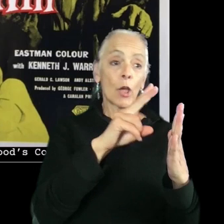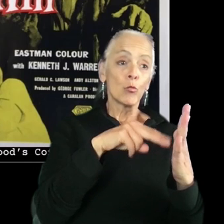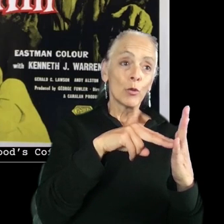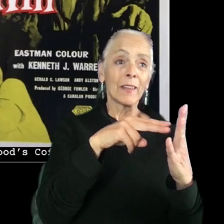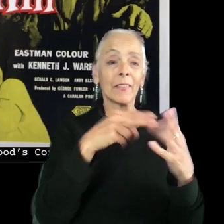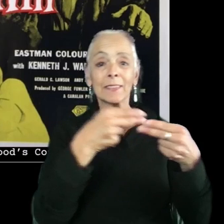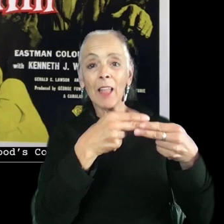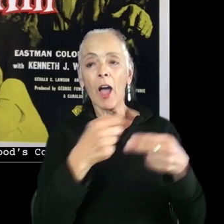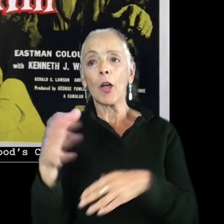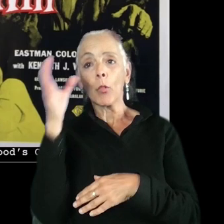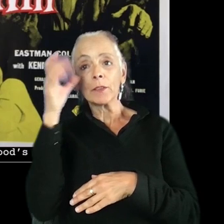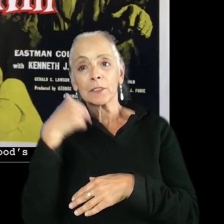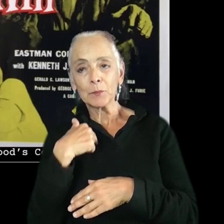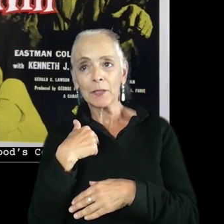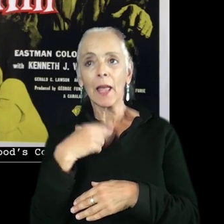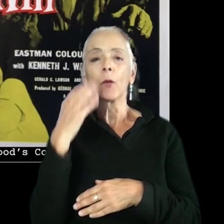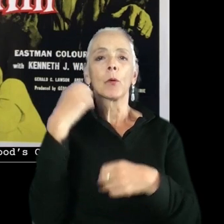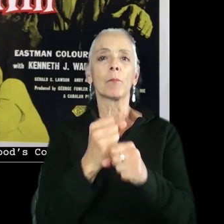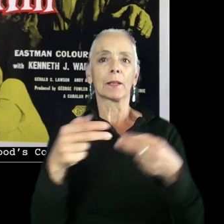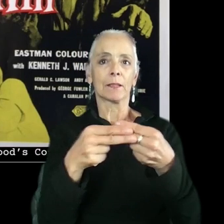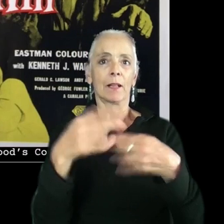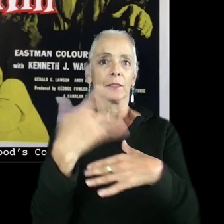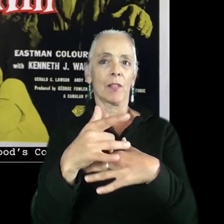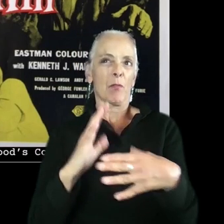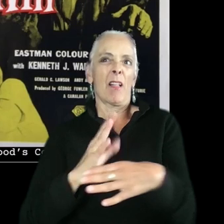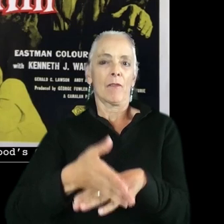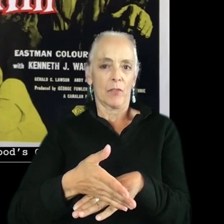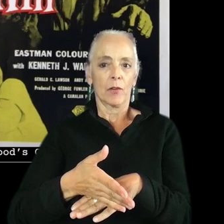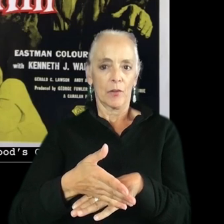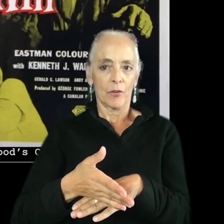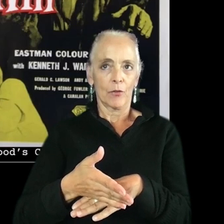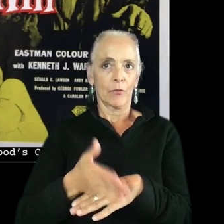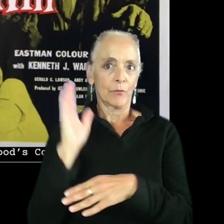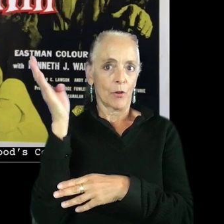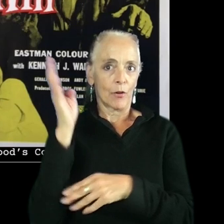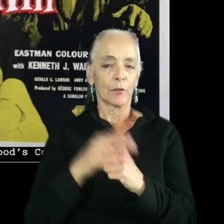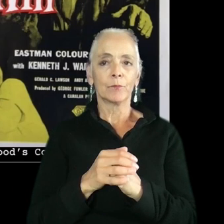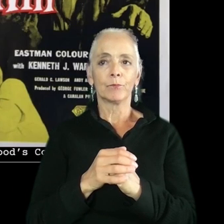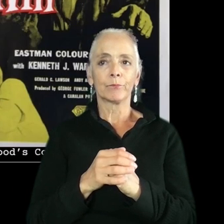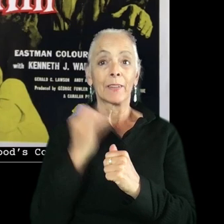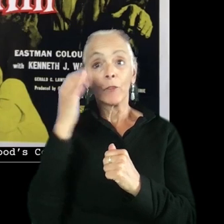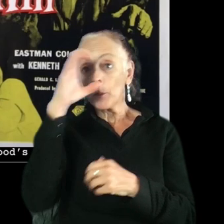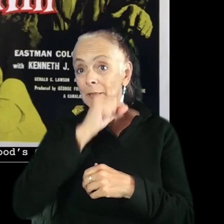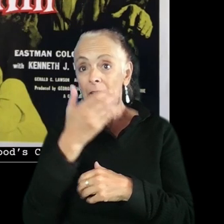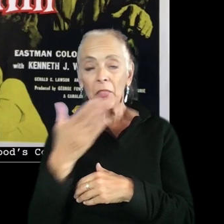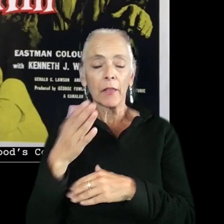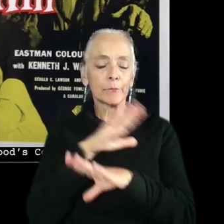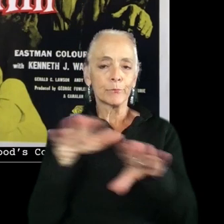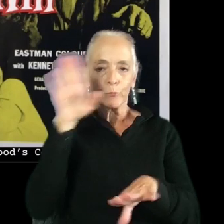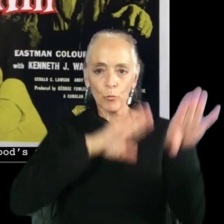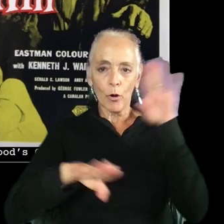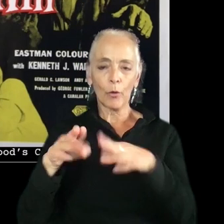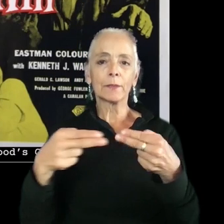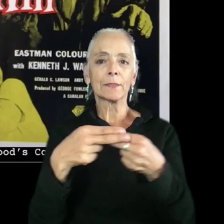prefer. And we also will make these slides available after the talk. So do not worry if you miss anything. Those slides will be